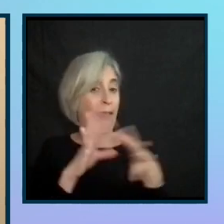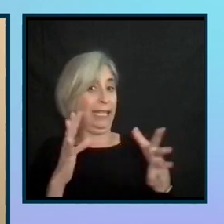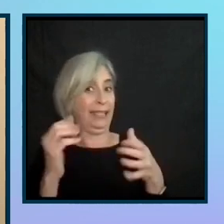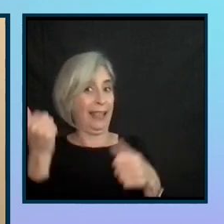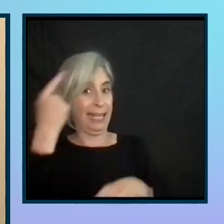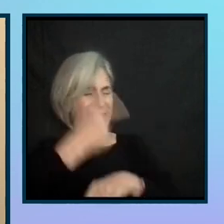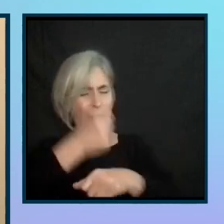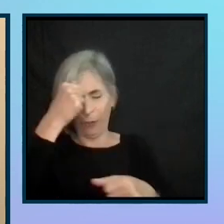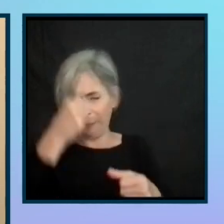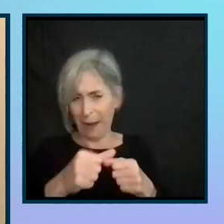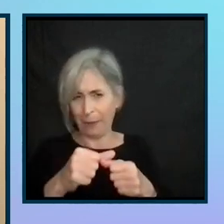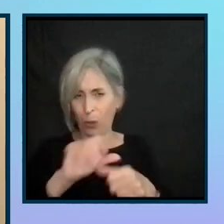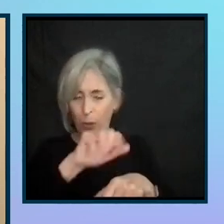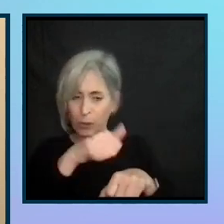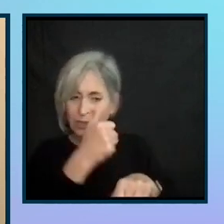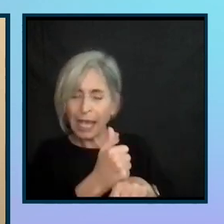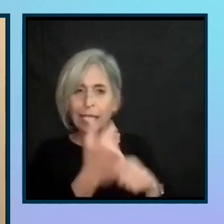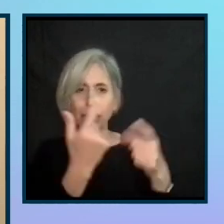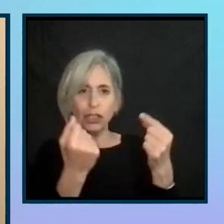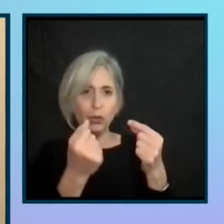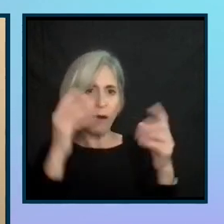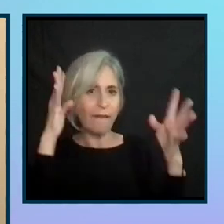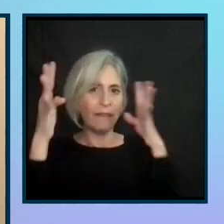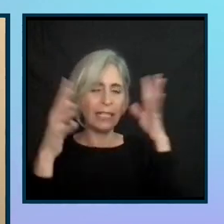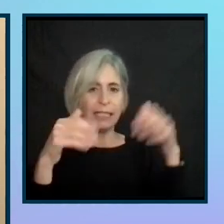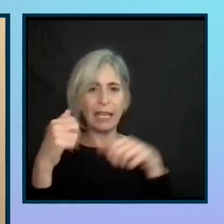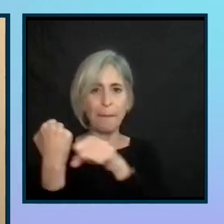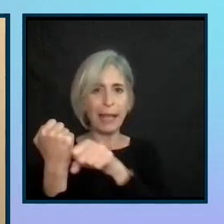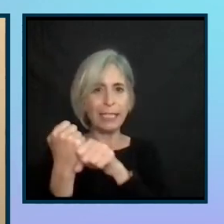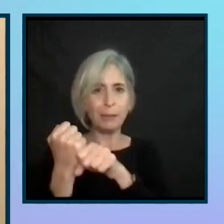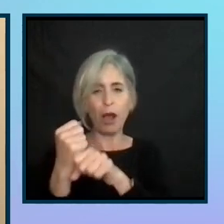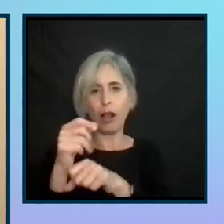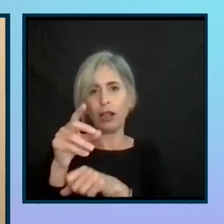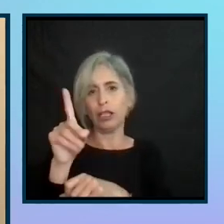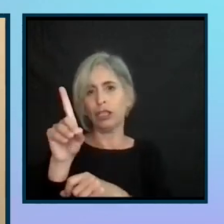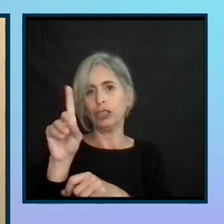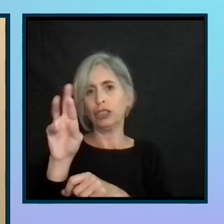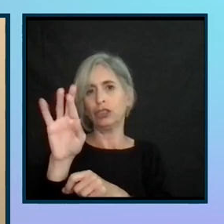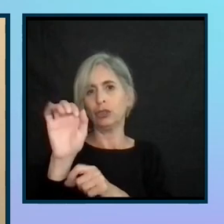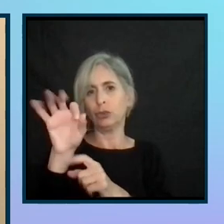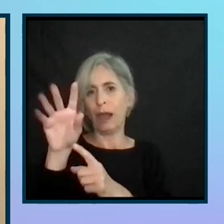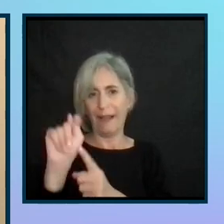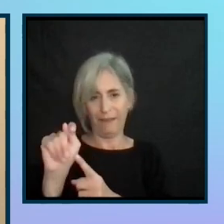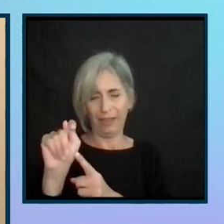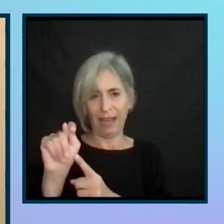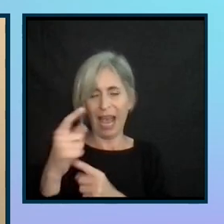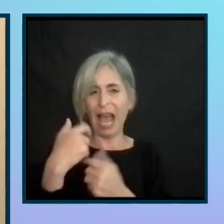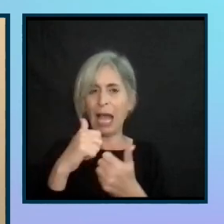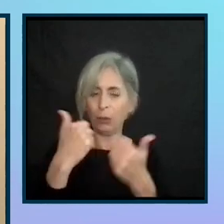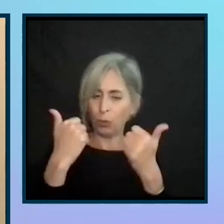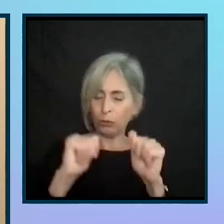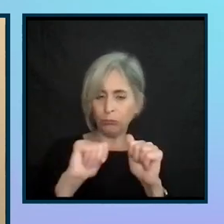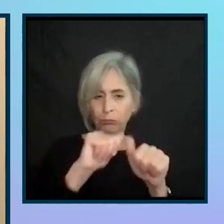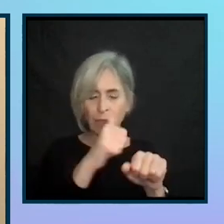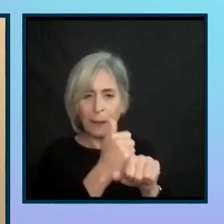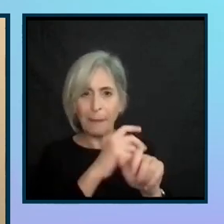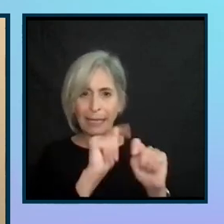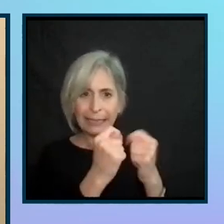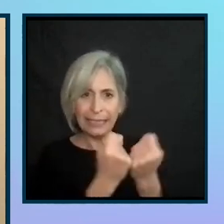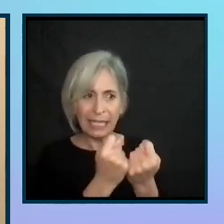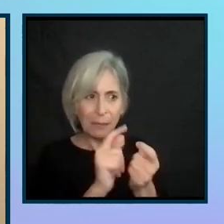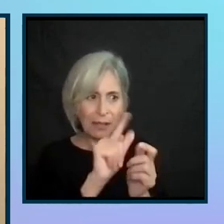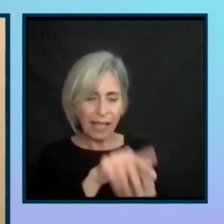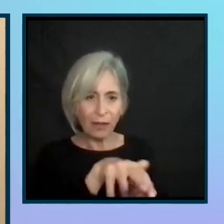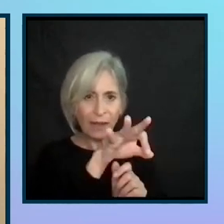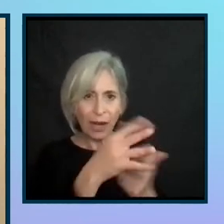we got all set to do our fantasy baseball draft. And I went to draft my team and only to find out that